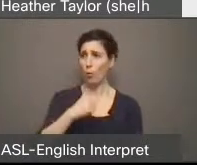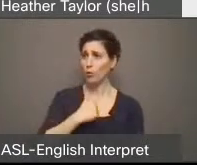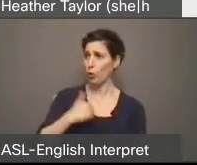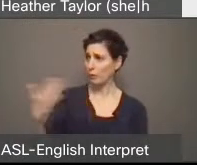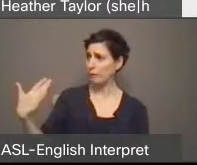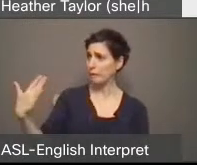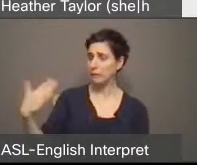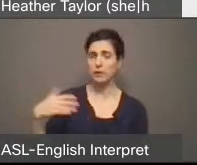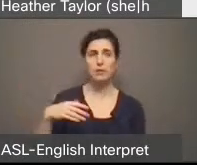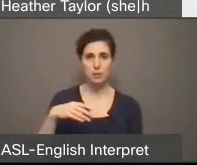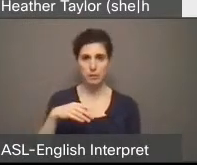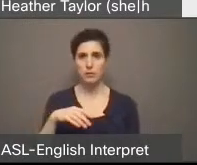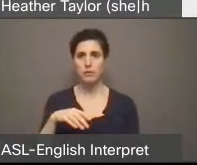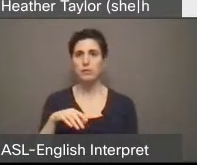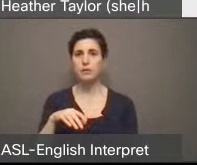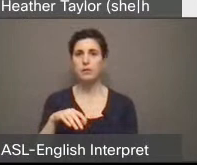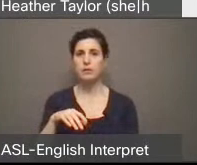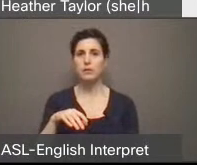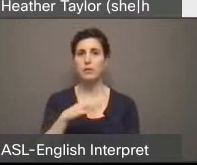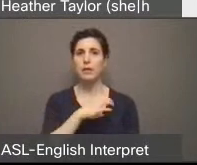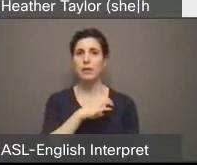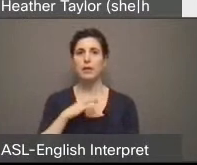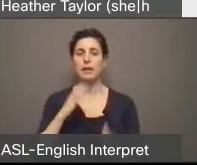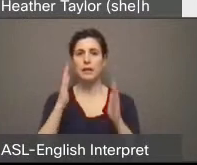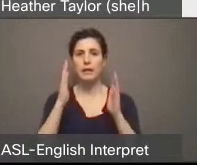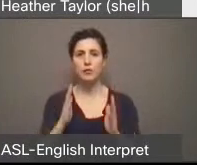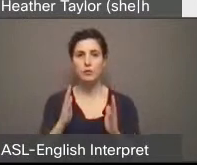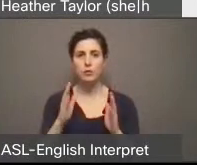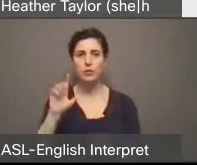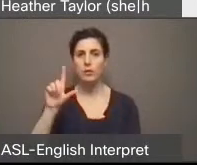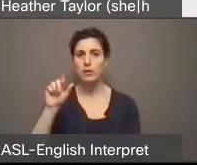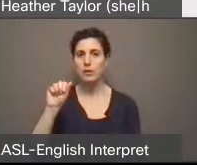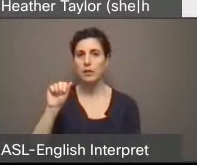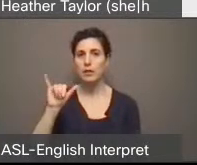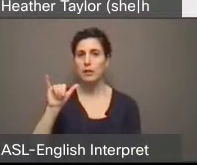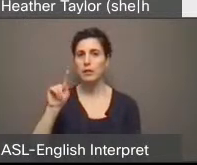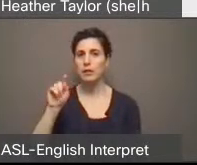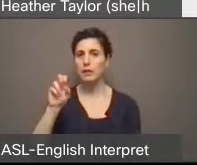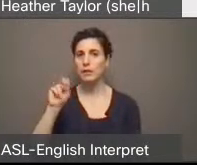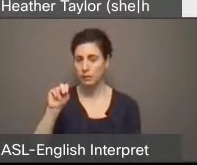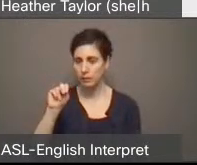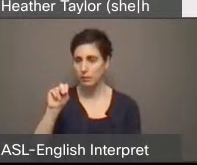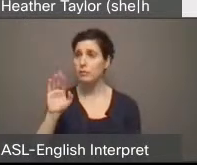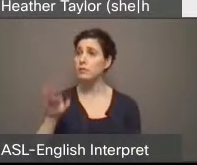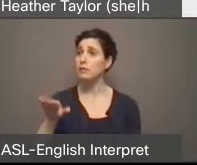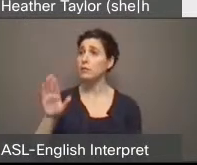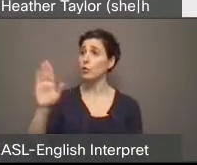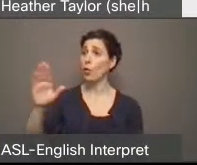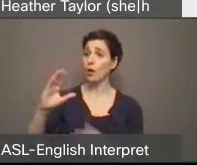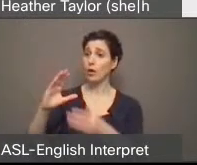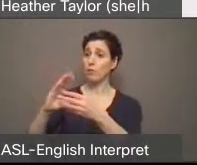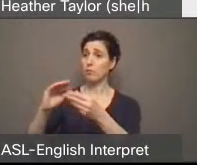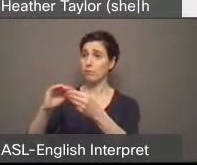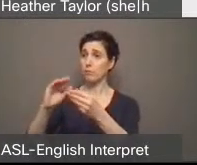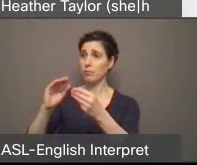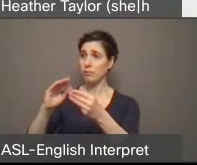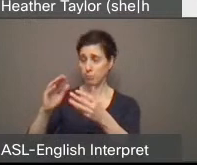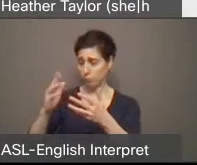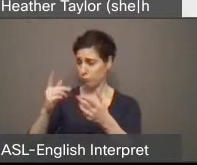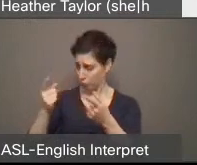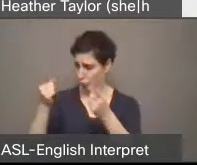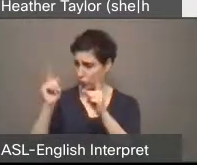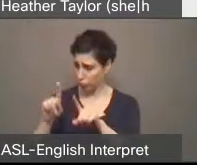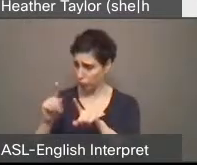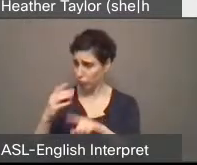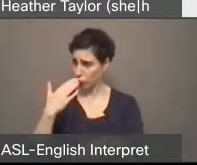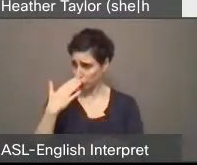your turn. I don't doubt the merits of the idea. And in fact, there was a time not so long ago where the city had